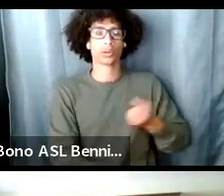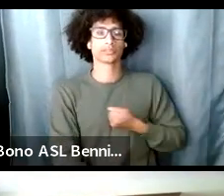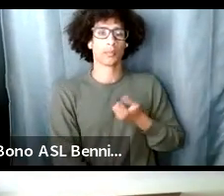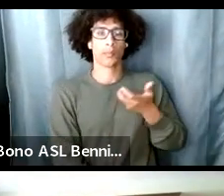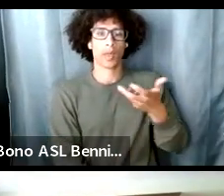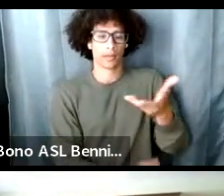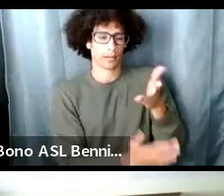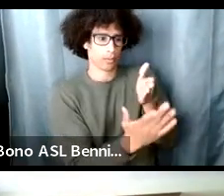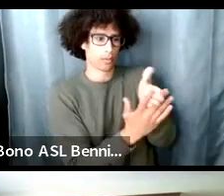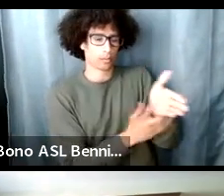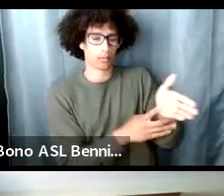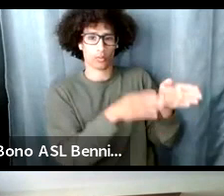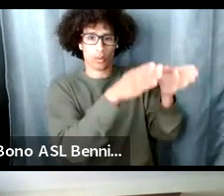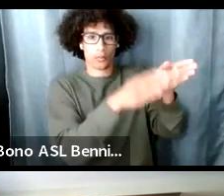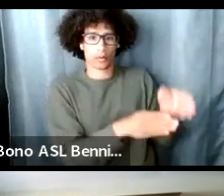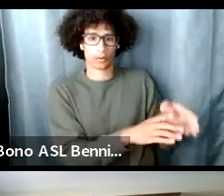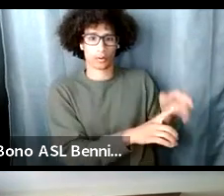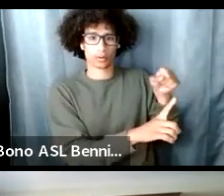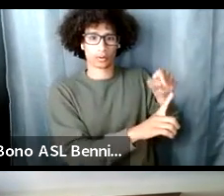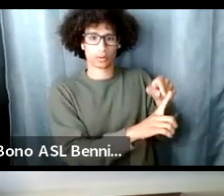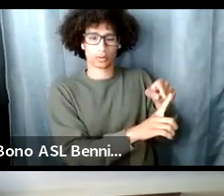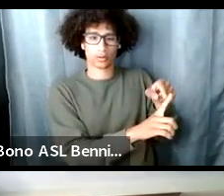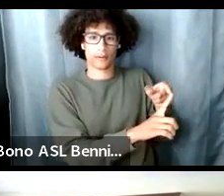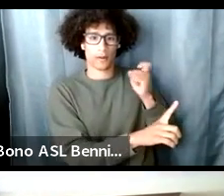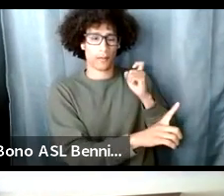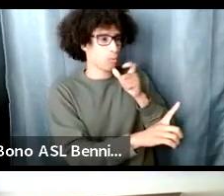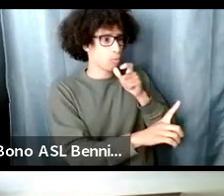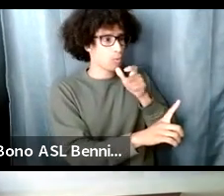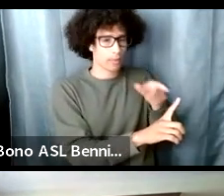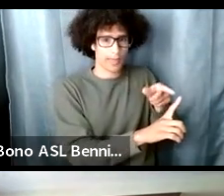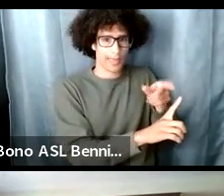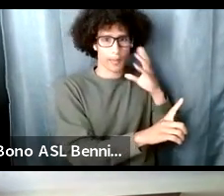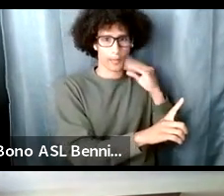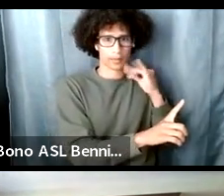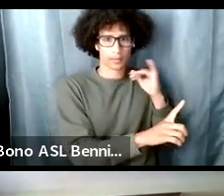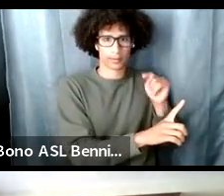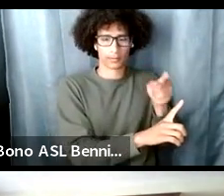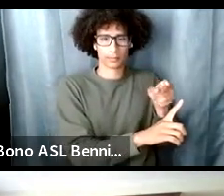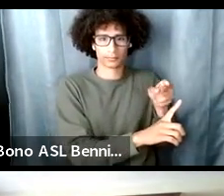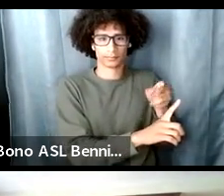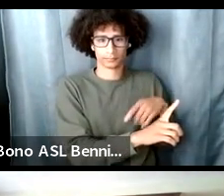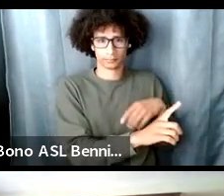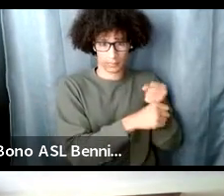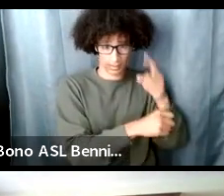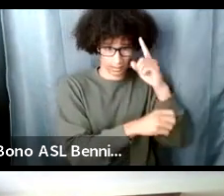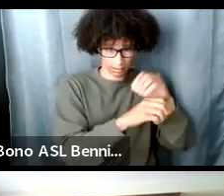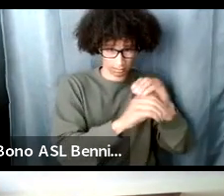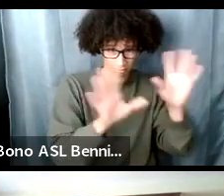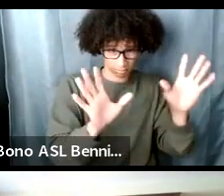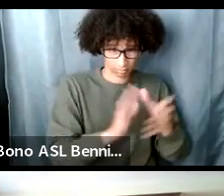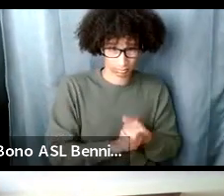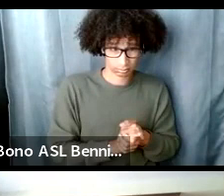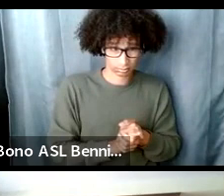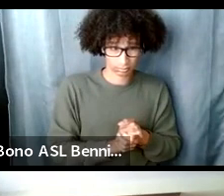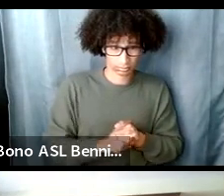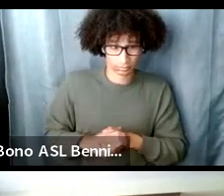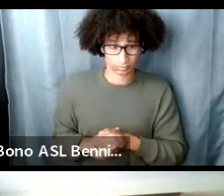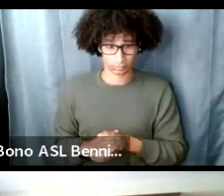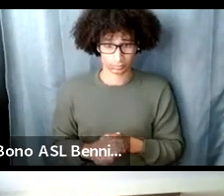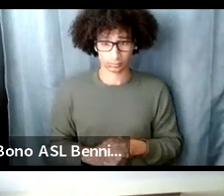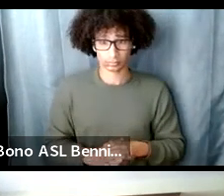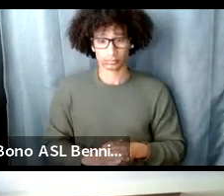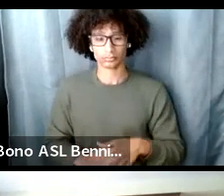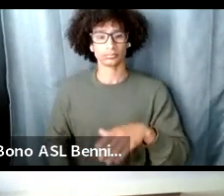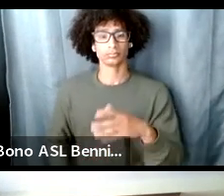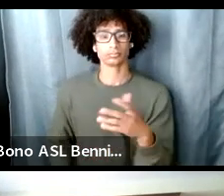which from who they experienced it from does that make sense melissa is it similar to giving a